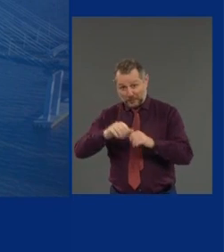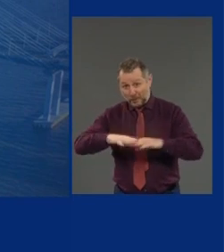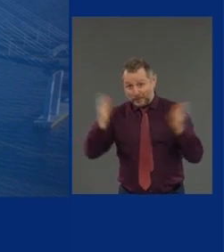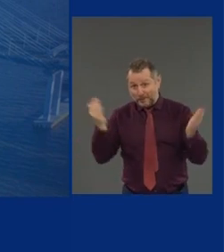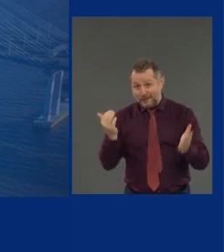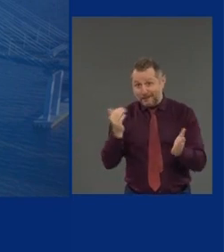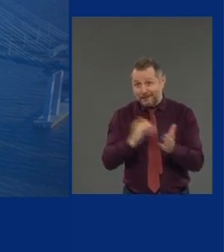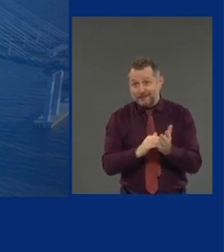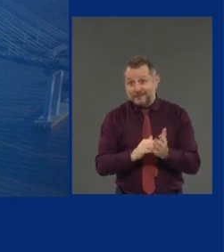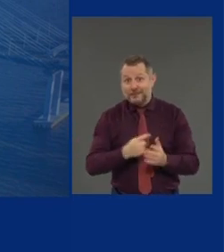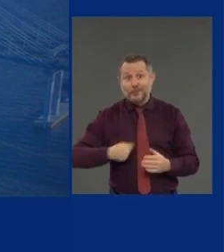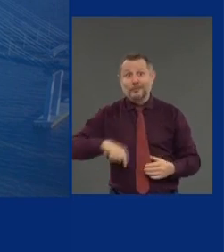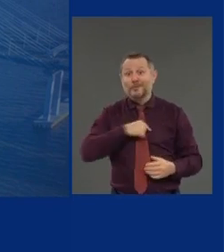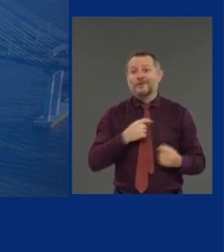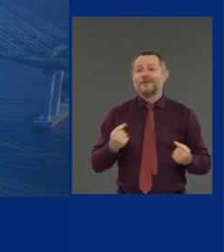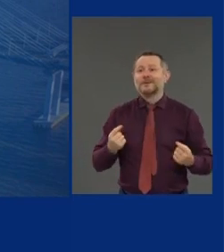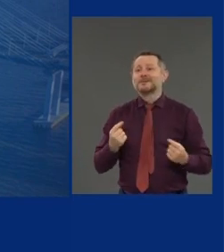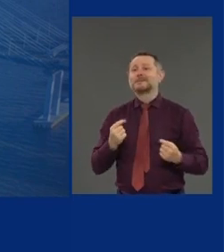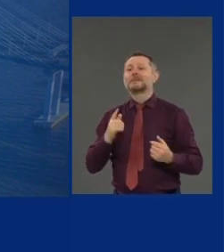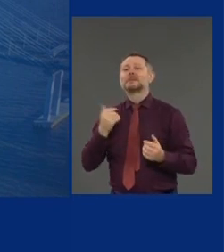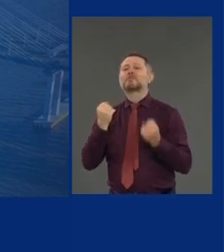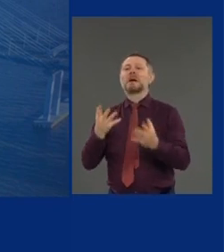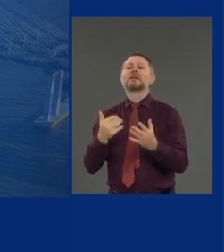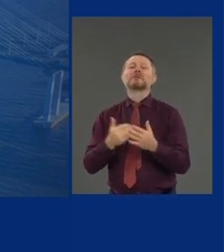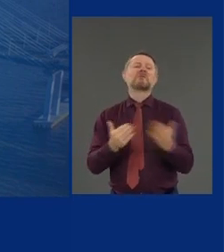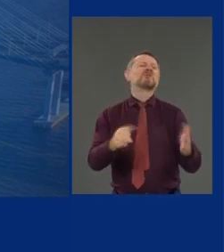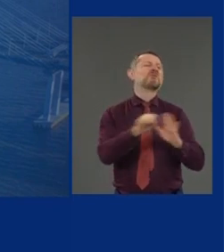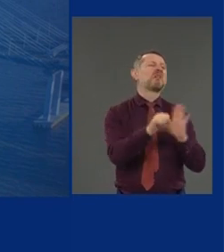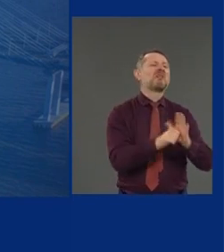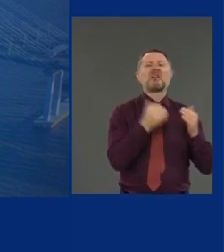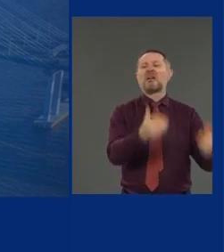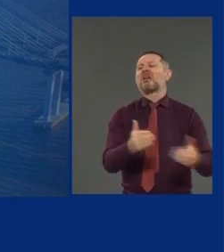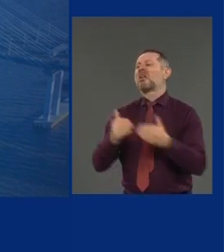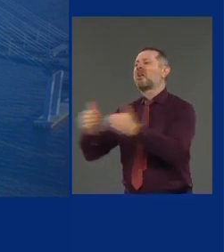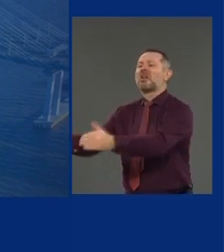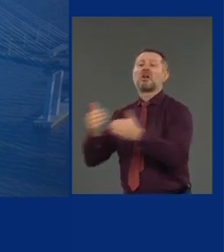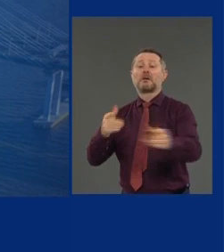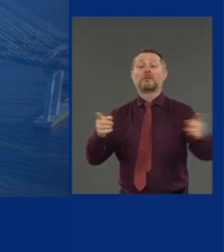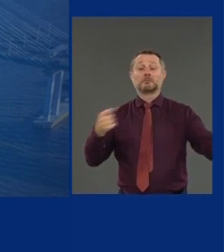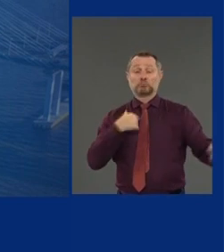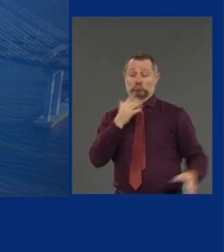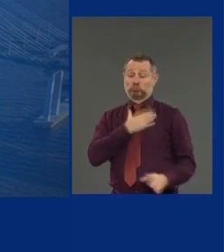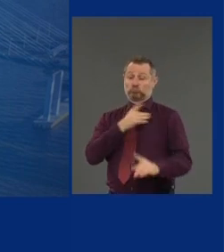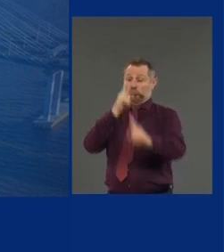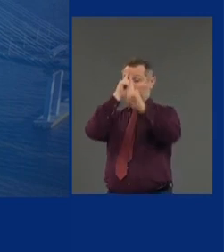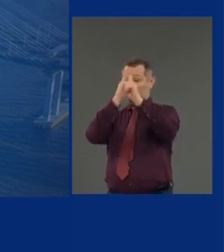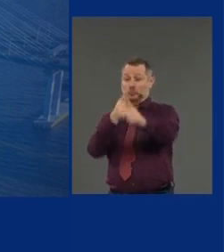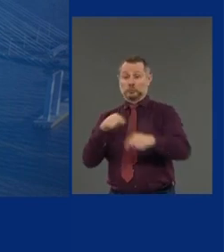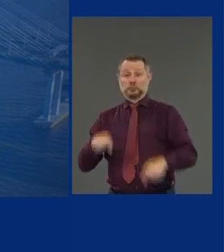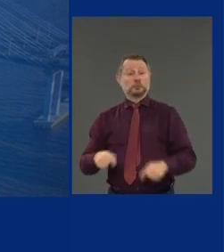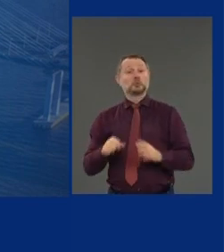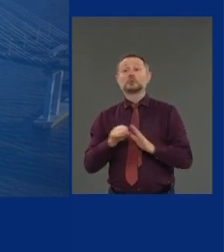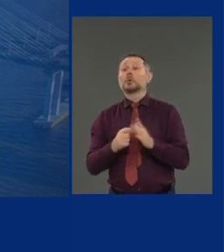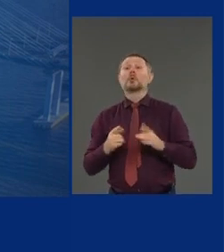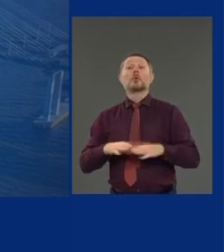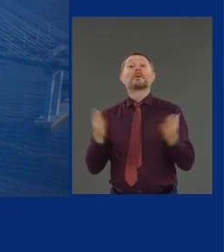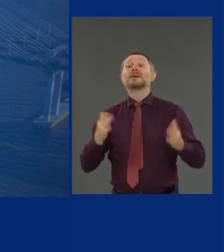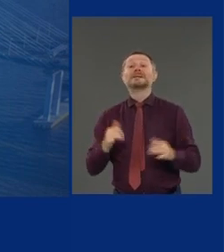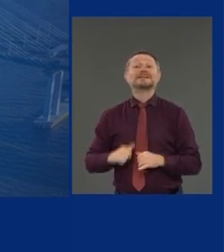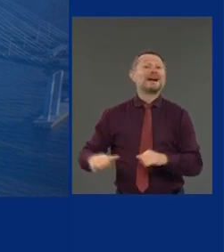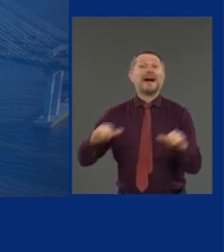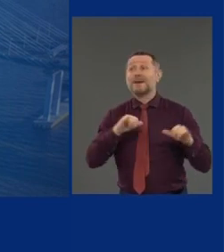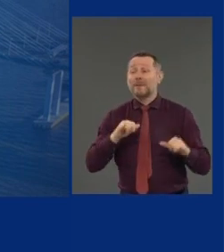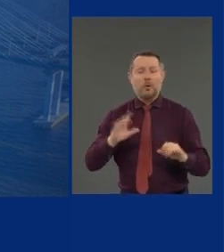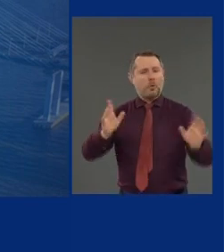many of the other states, they're just reopening. Our goal is not just to reopen. Our goal is to stimulate